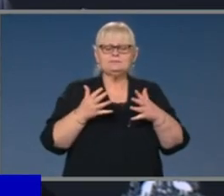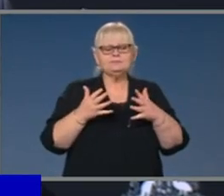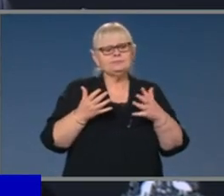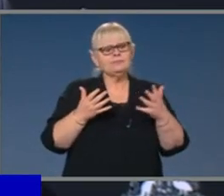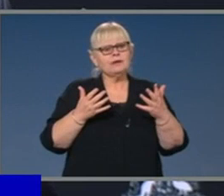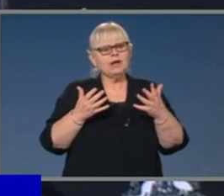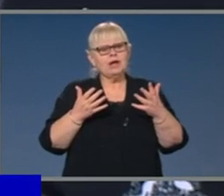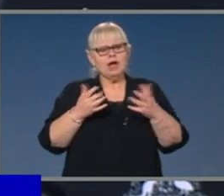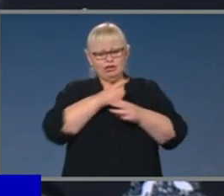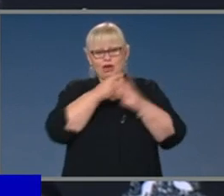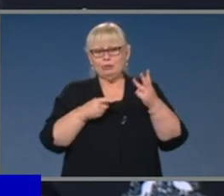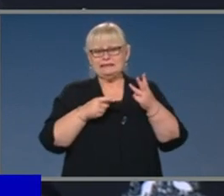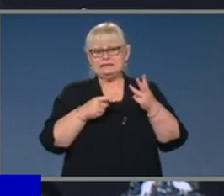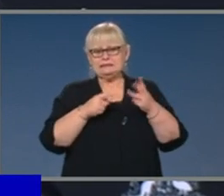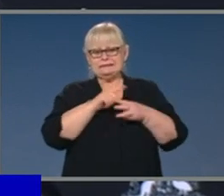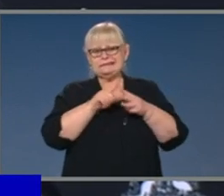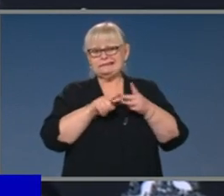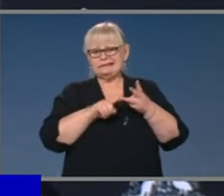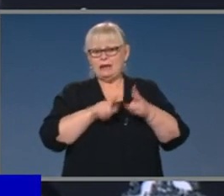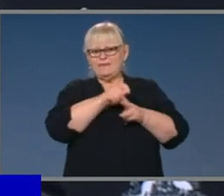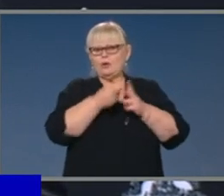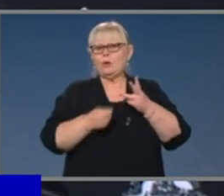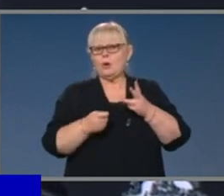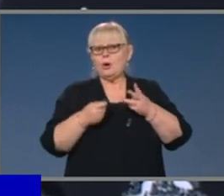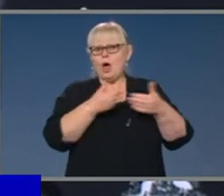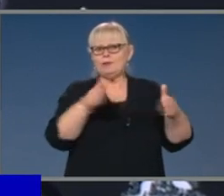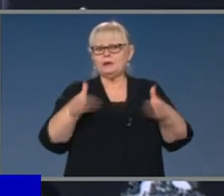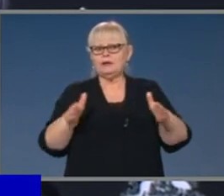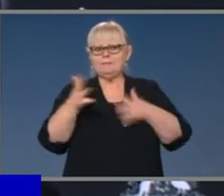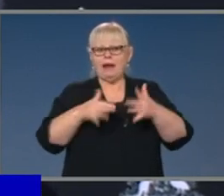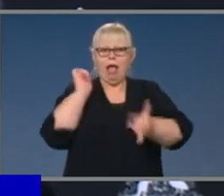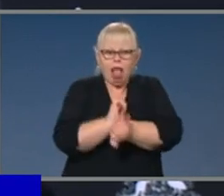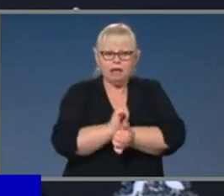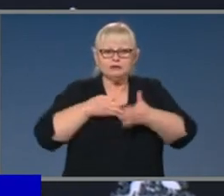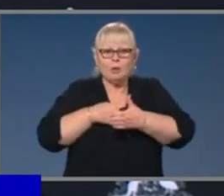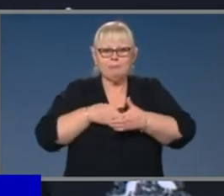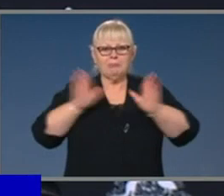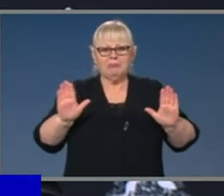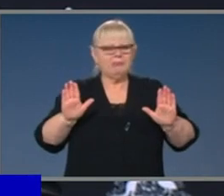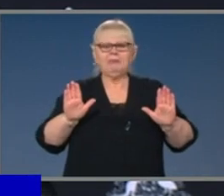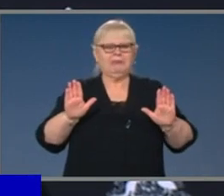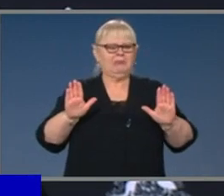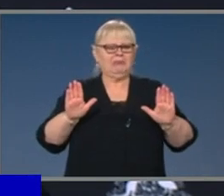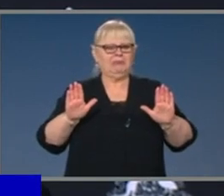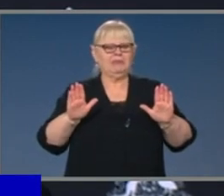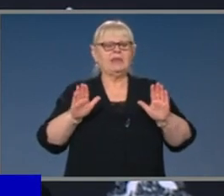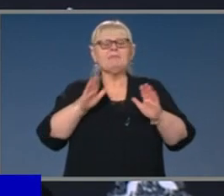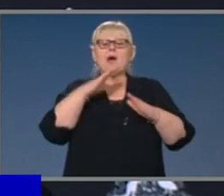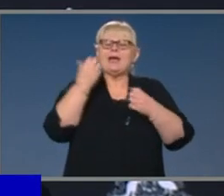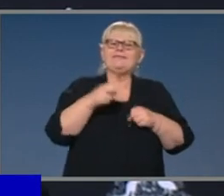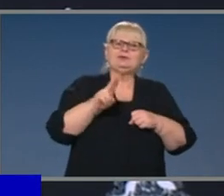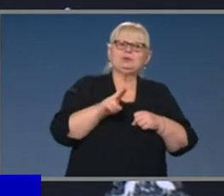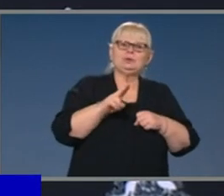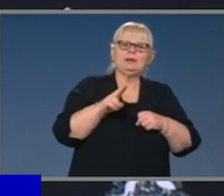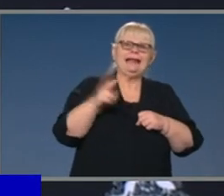the three-step process and the opening up of the economy to be halted. But that will always be subject to the